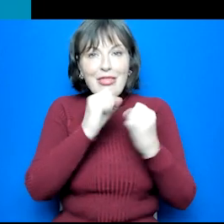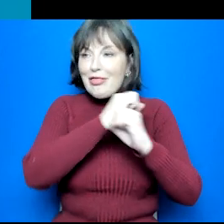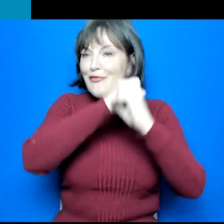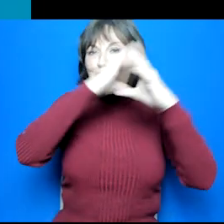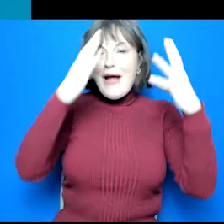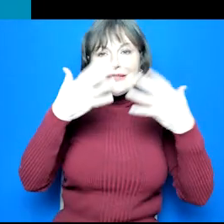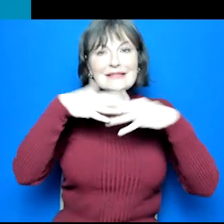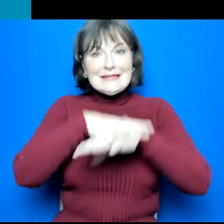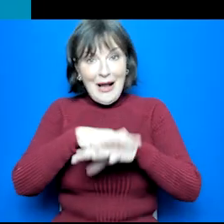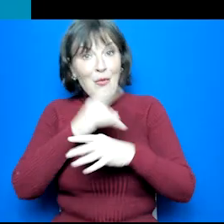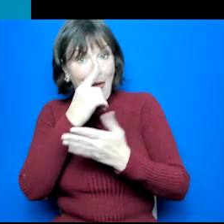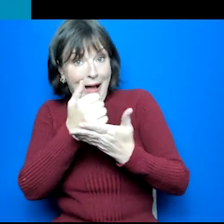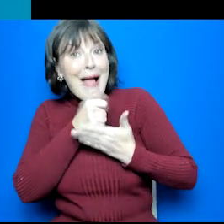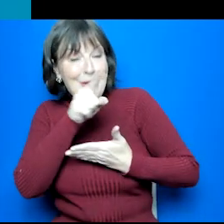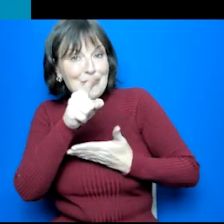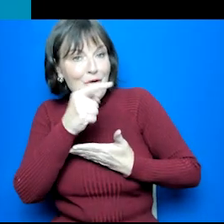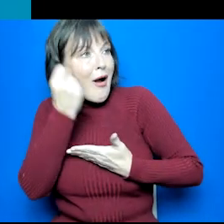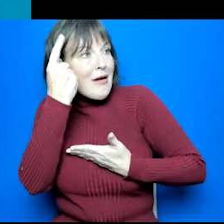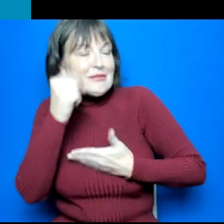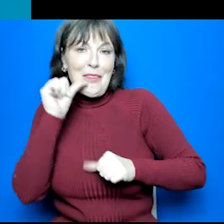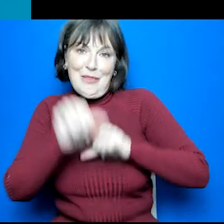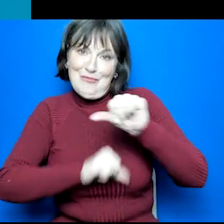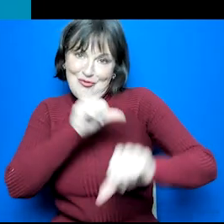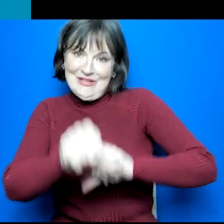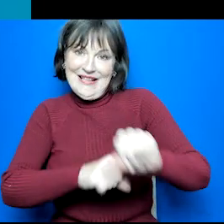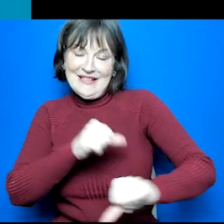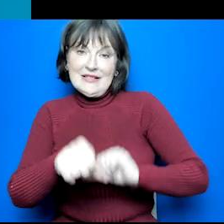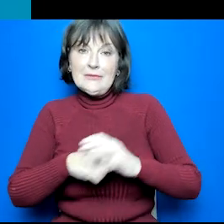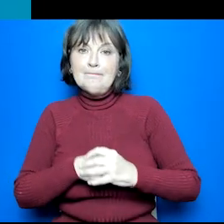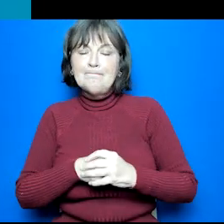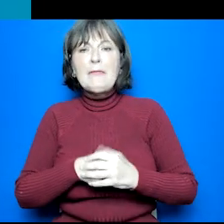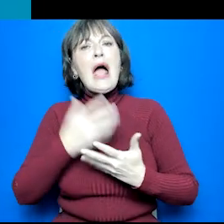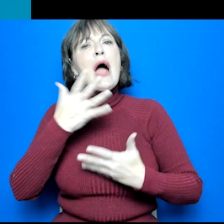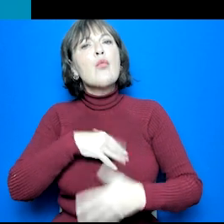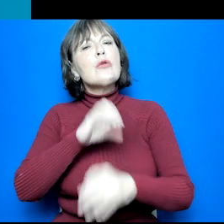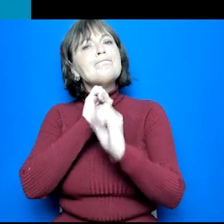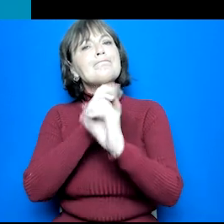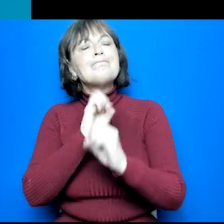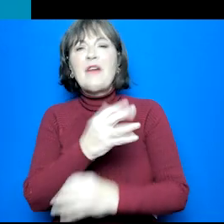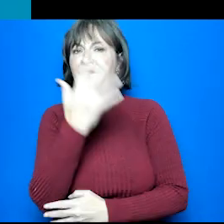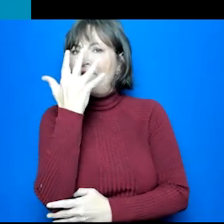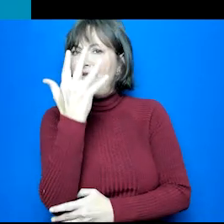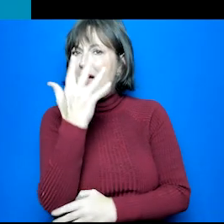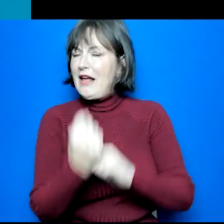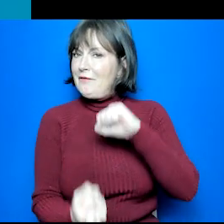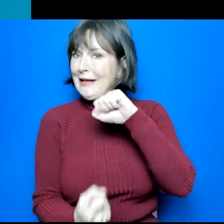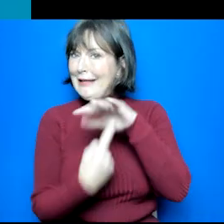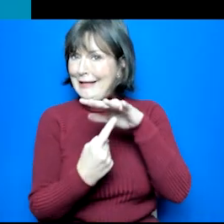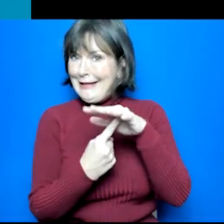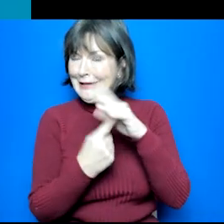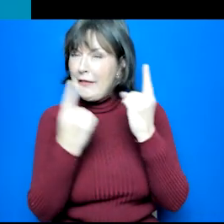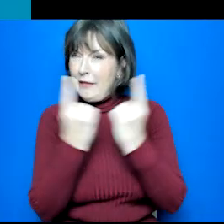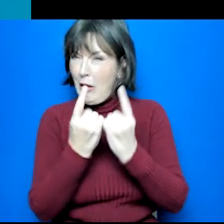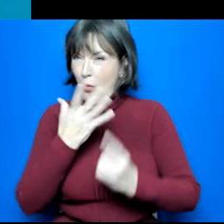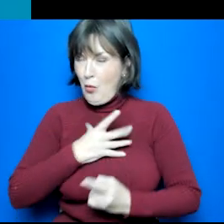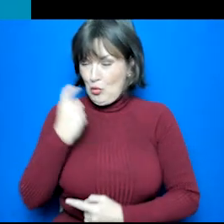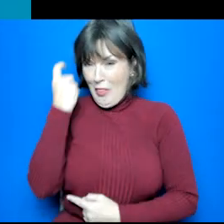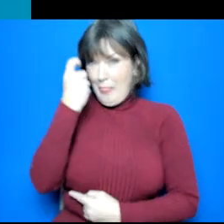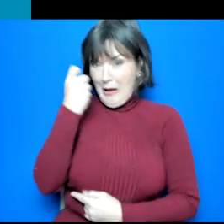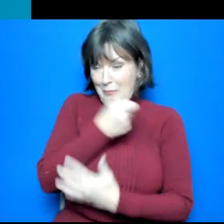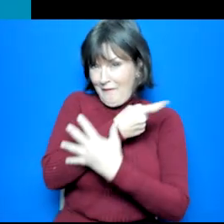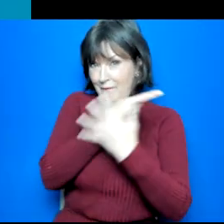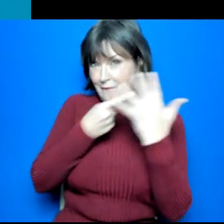for both of you. We're going to share with you now five key things for your young person to think about when they're considering their option choices